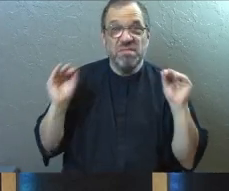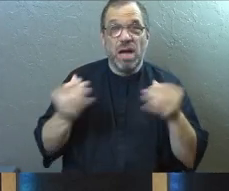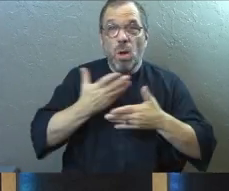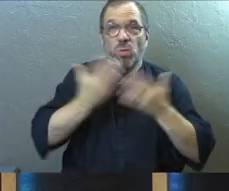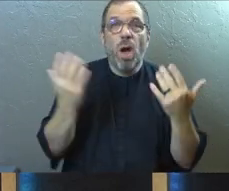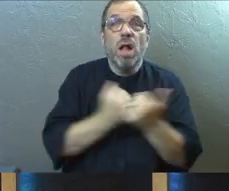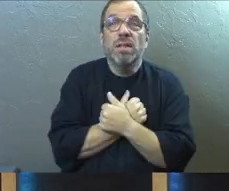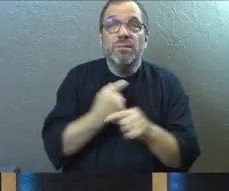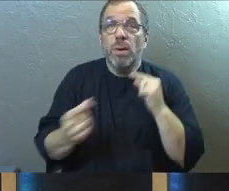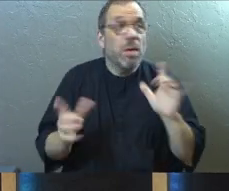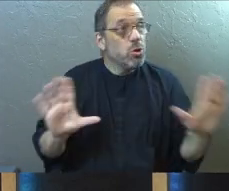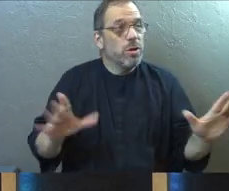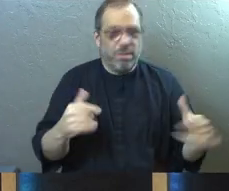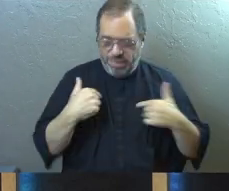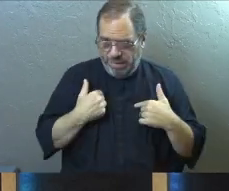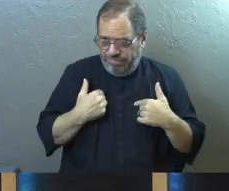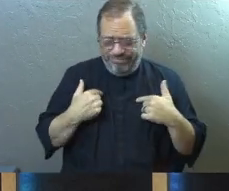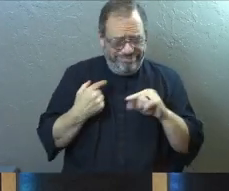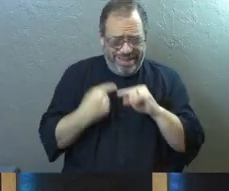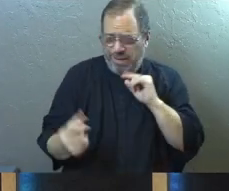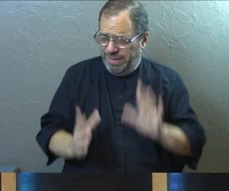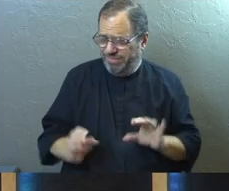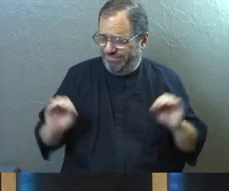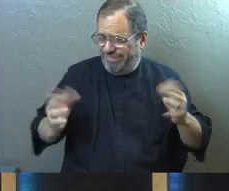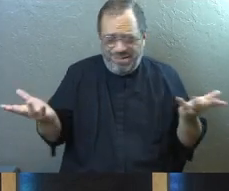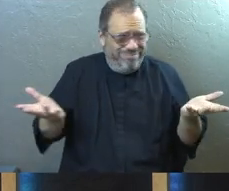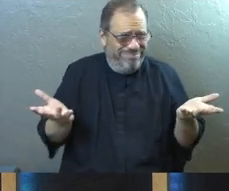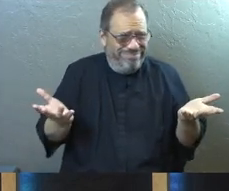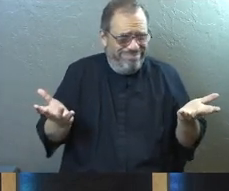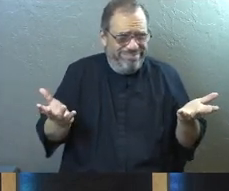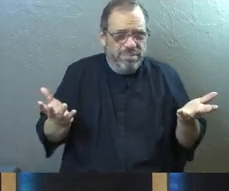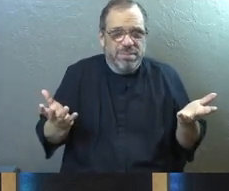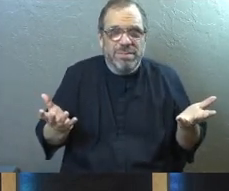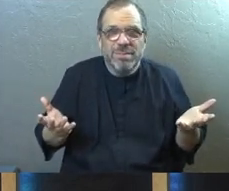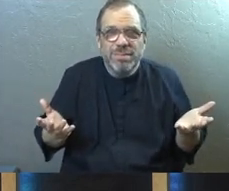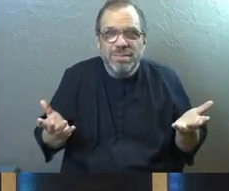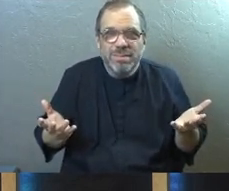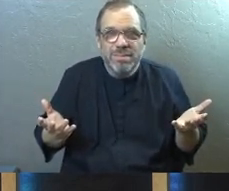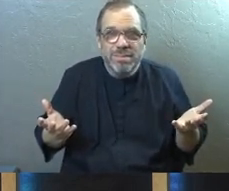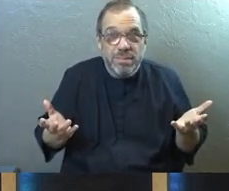Love your enemies. Great idea, but I don't have any enemies. Don't we do that?